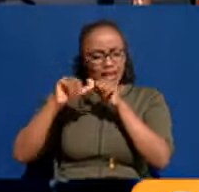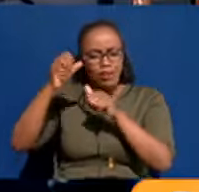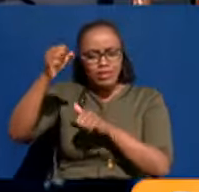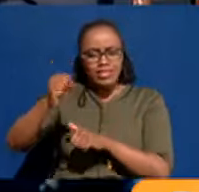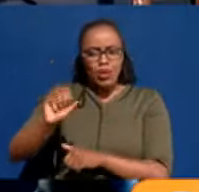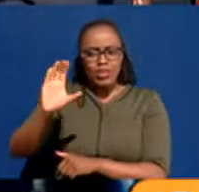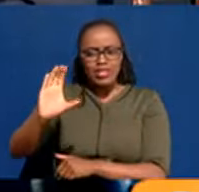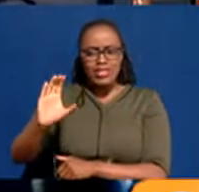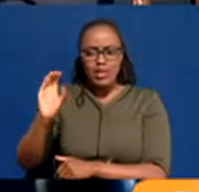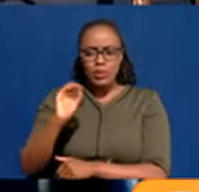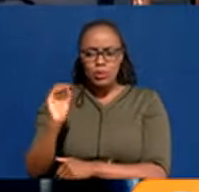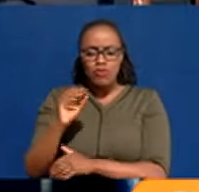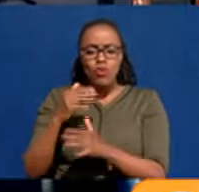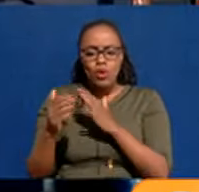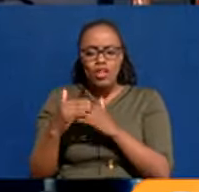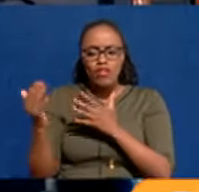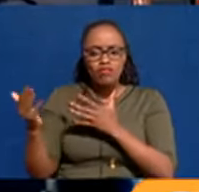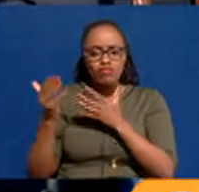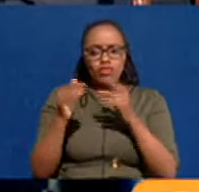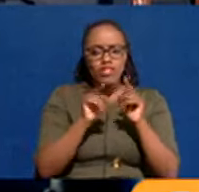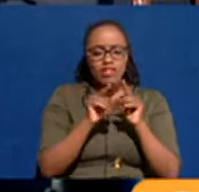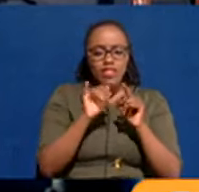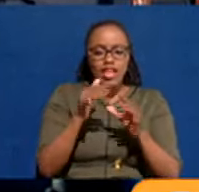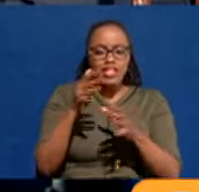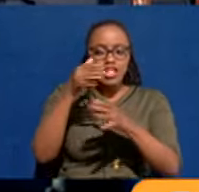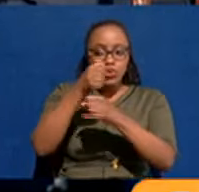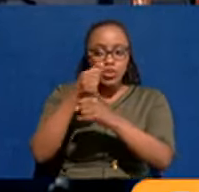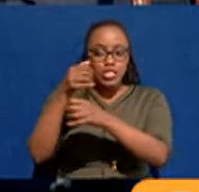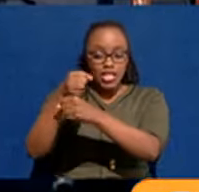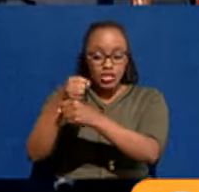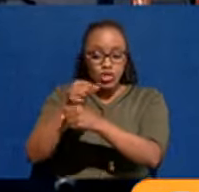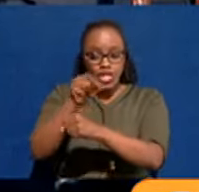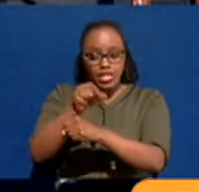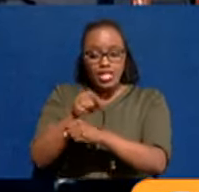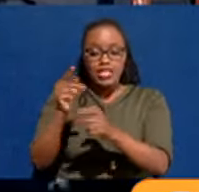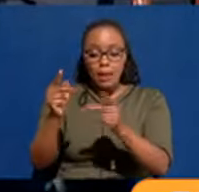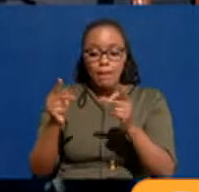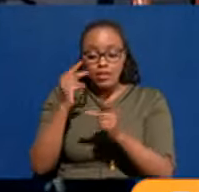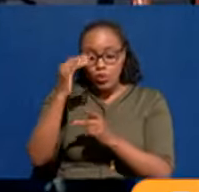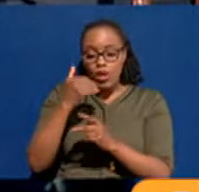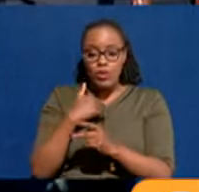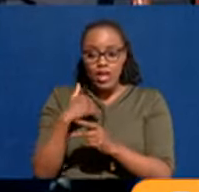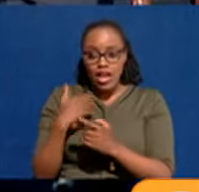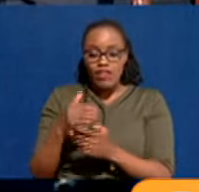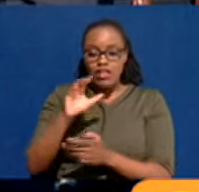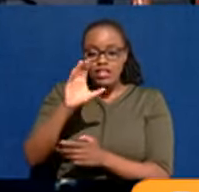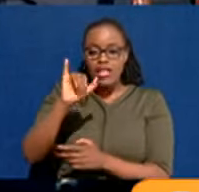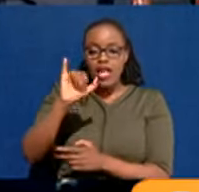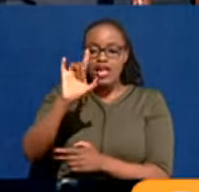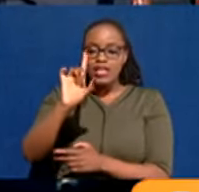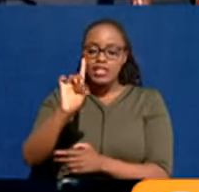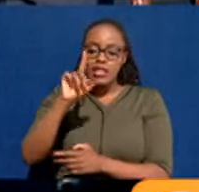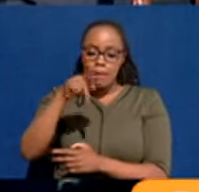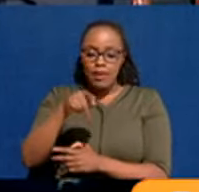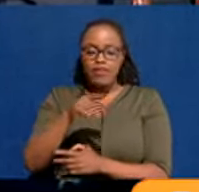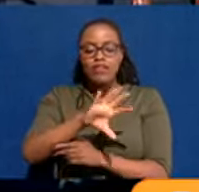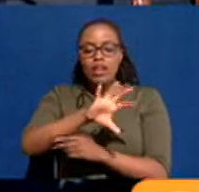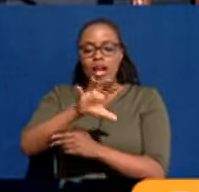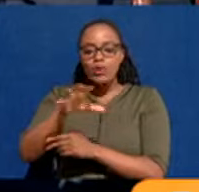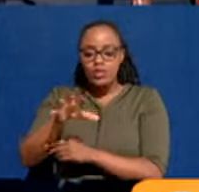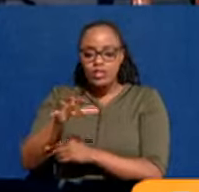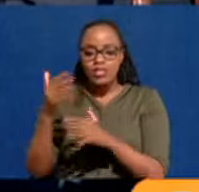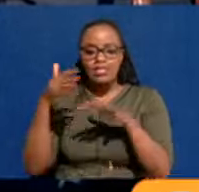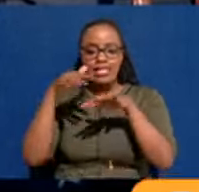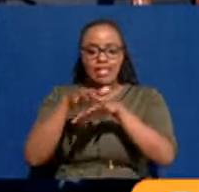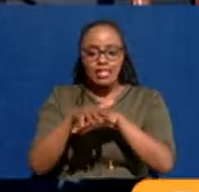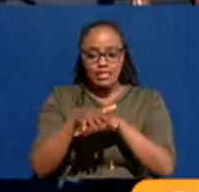And that's why we bring in the area resident associations to come in this budget cycle because we've put the boroughs in our CIDP, which is the County Integrated Development Plan.